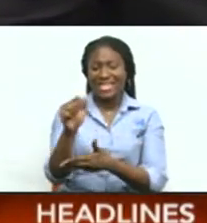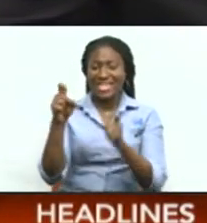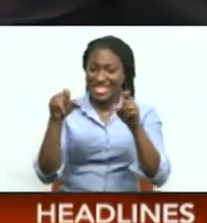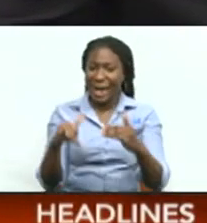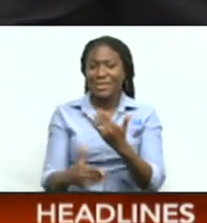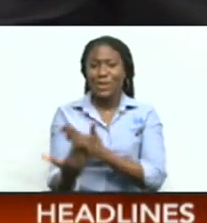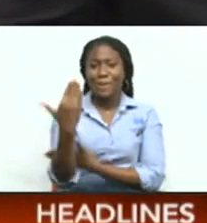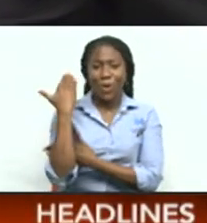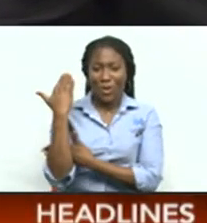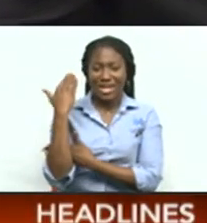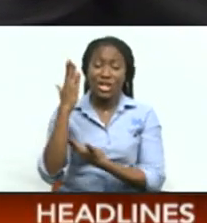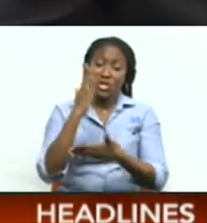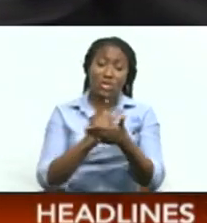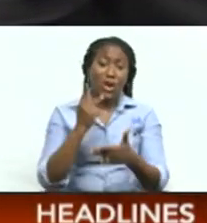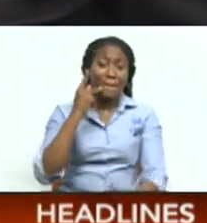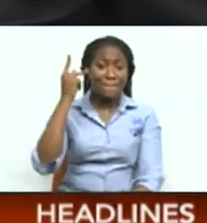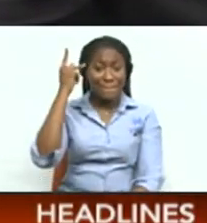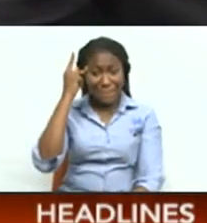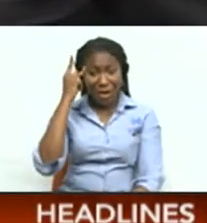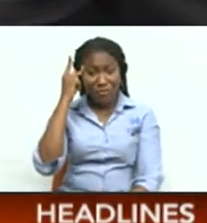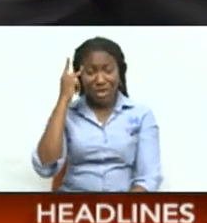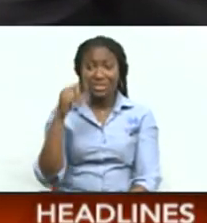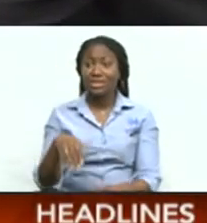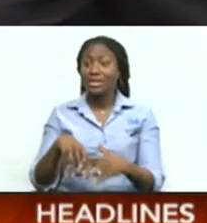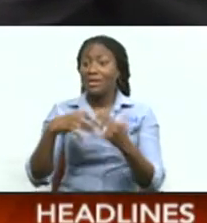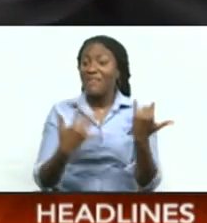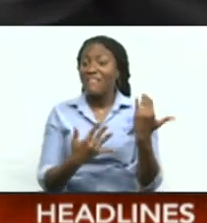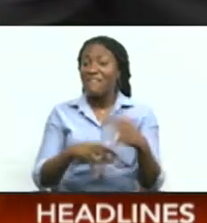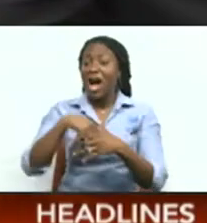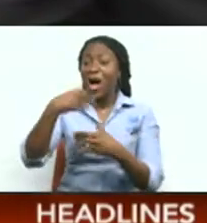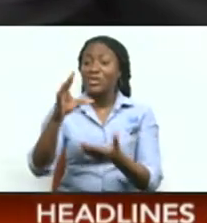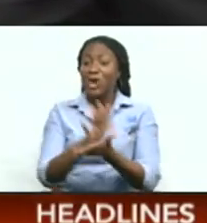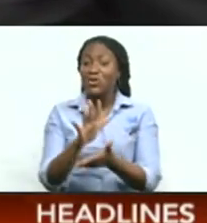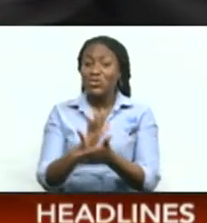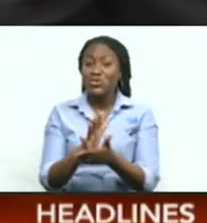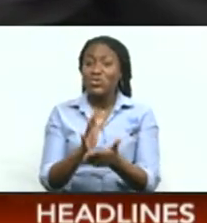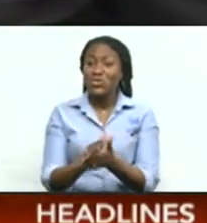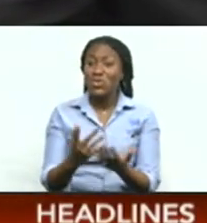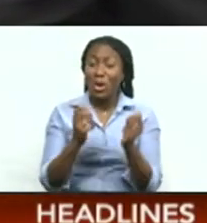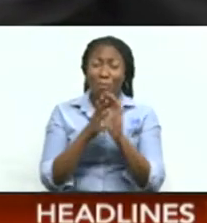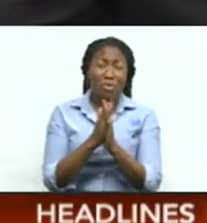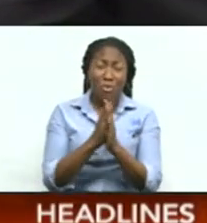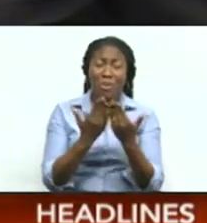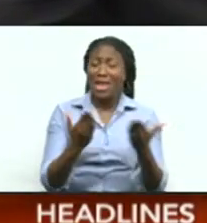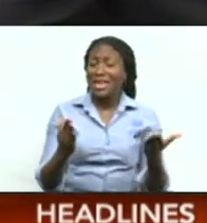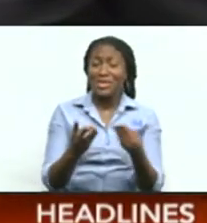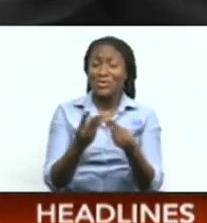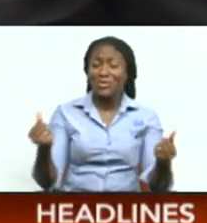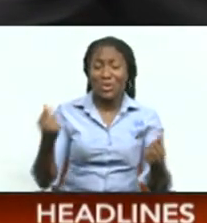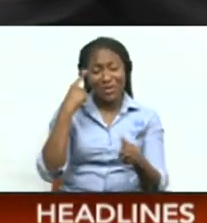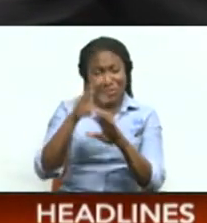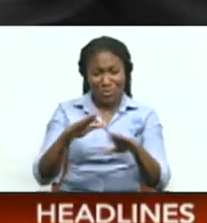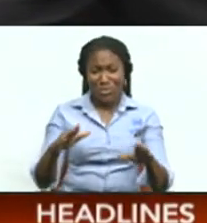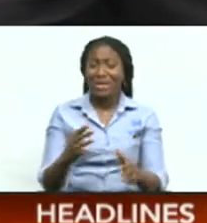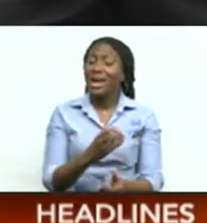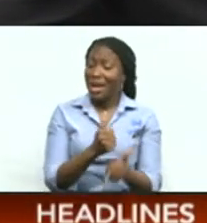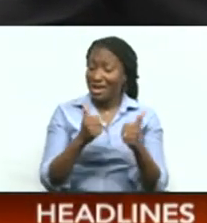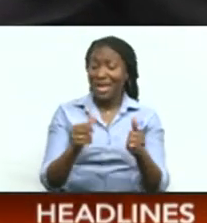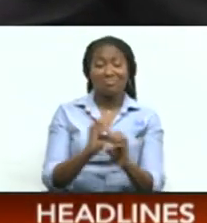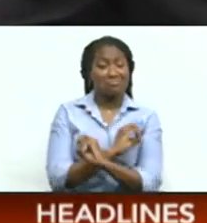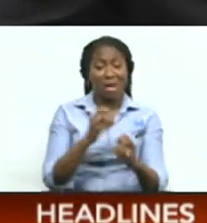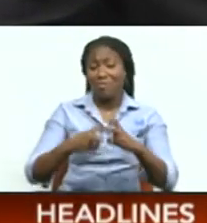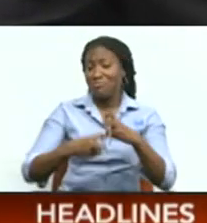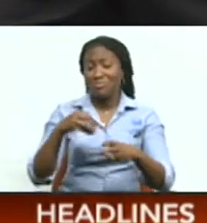morning. Some parents even camped outside of several schools during the exams, praying for all to go well for their children. And those prayers clearly worked since there were no